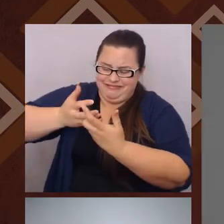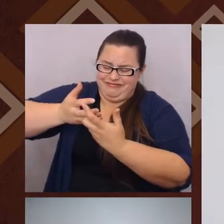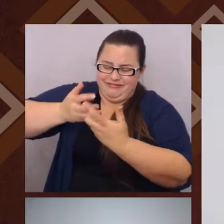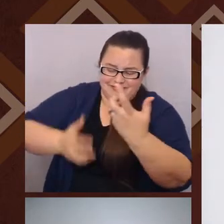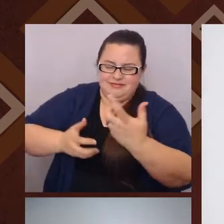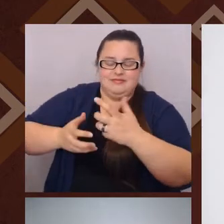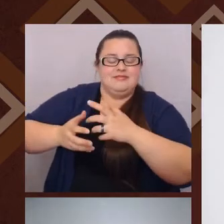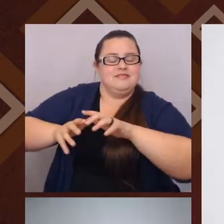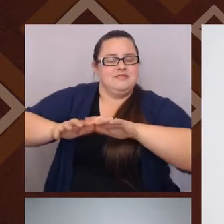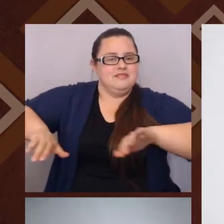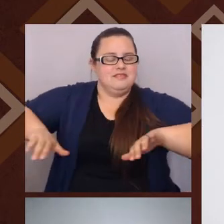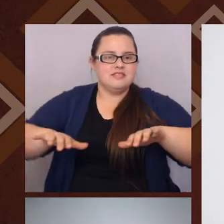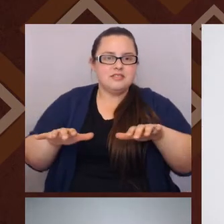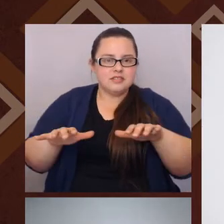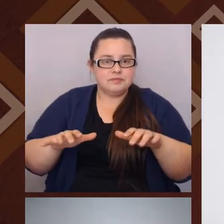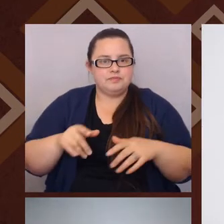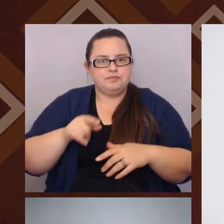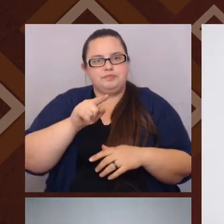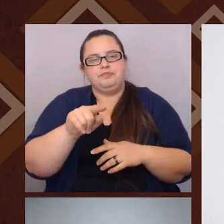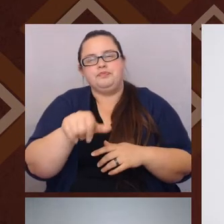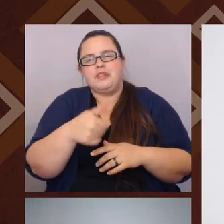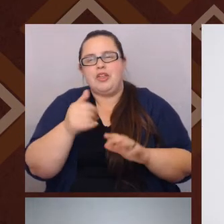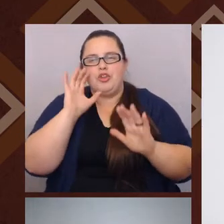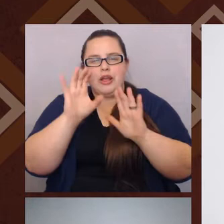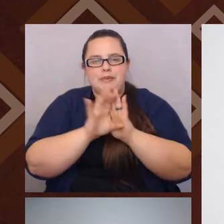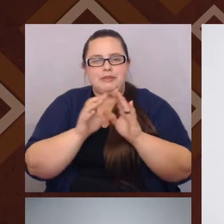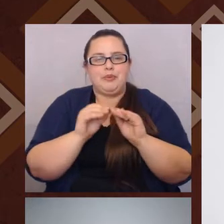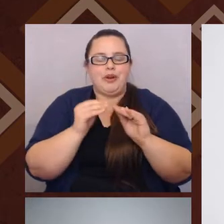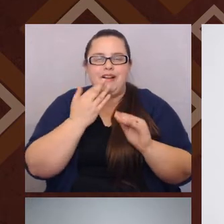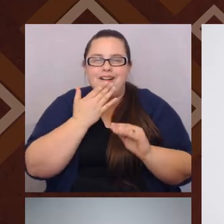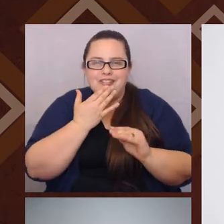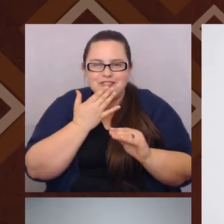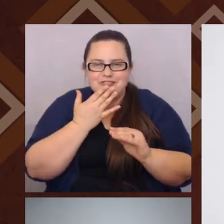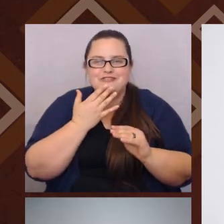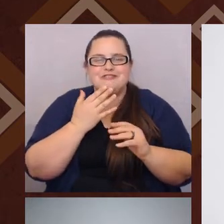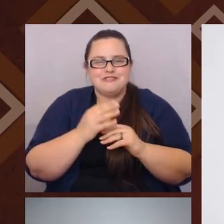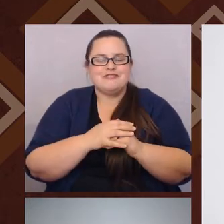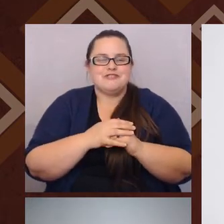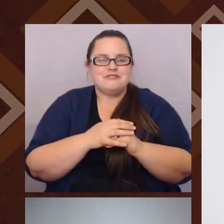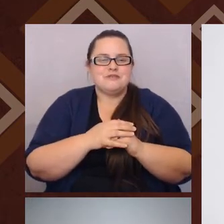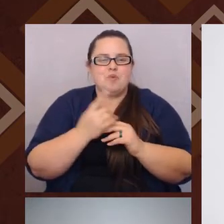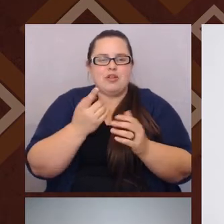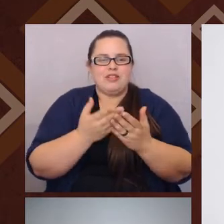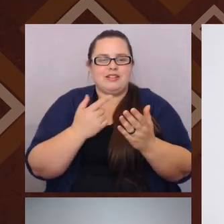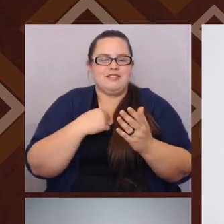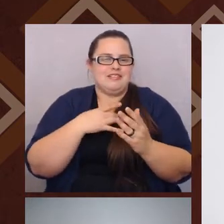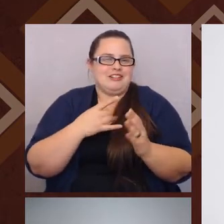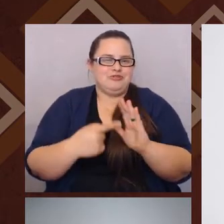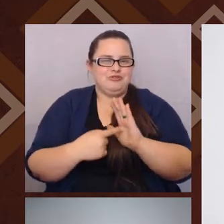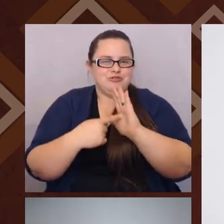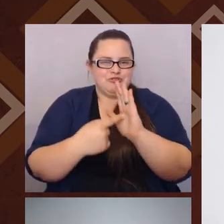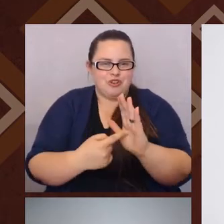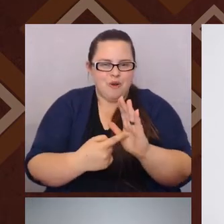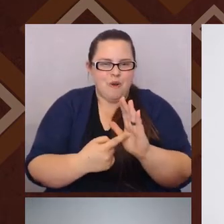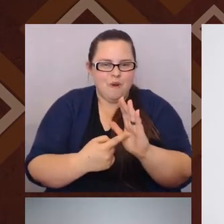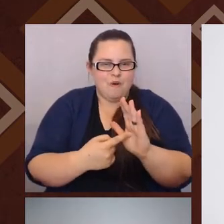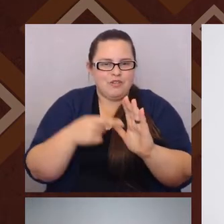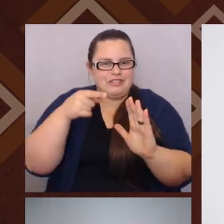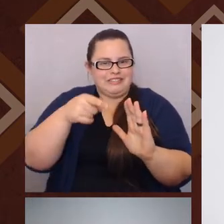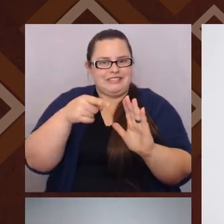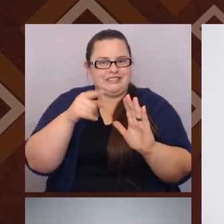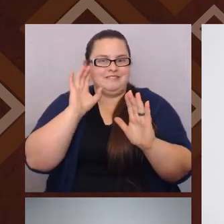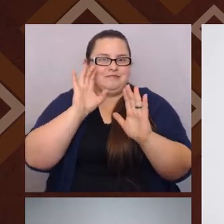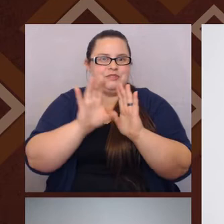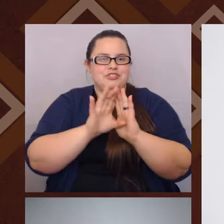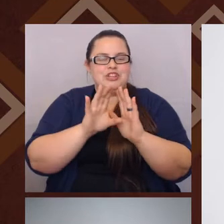I have another image of it, and it's more in color. One of the things that I like to show in this image is